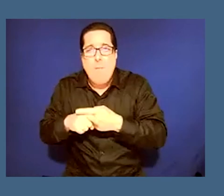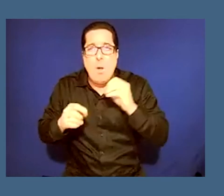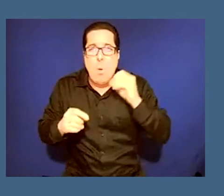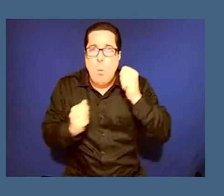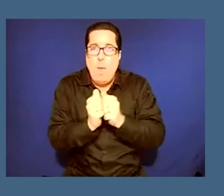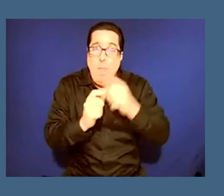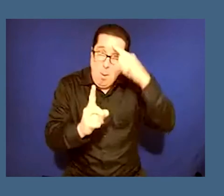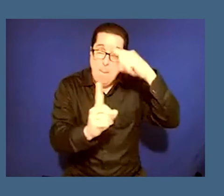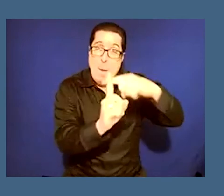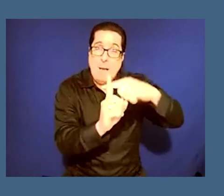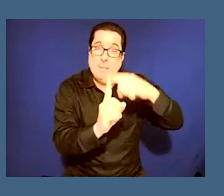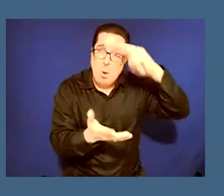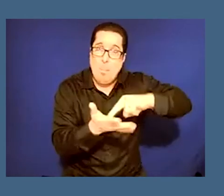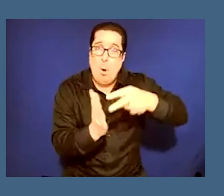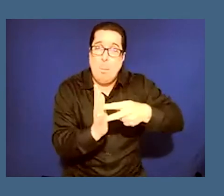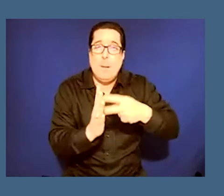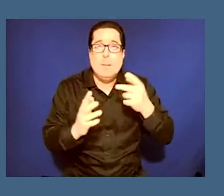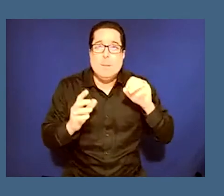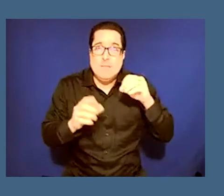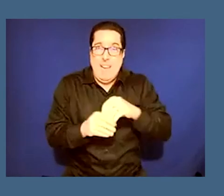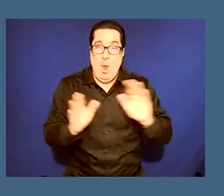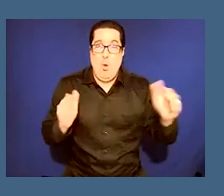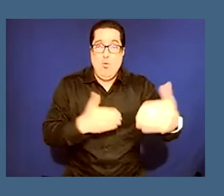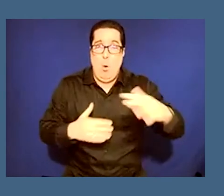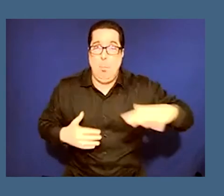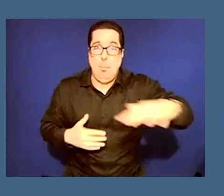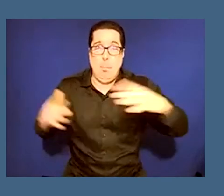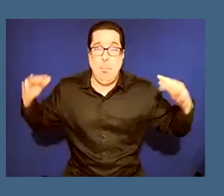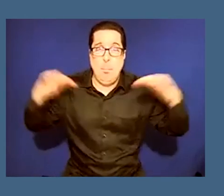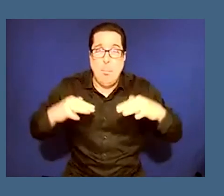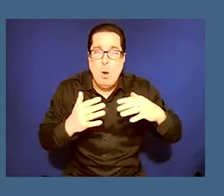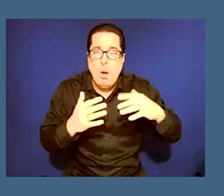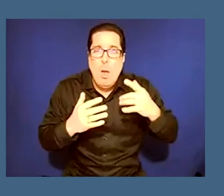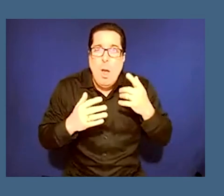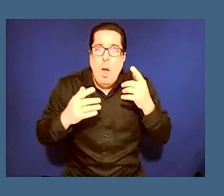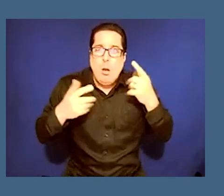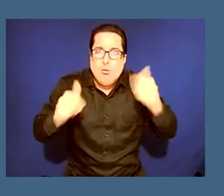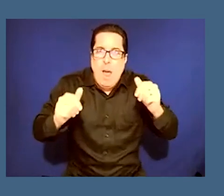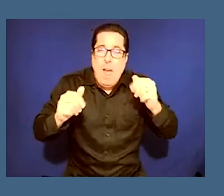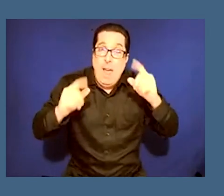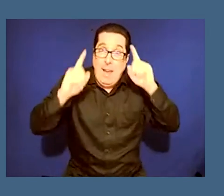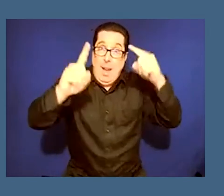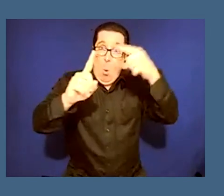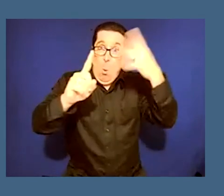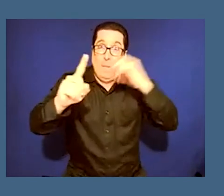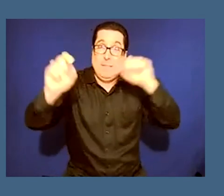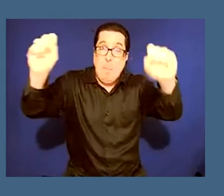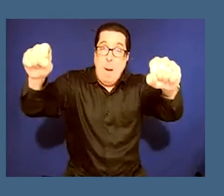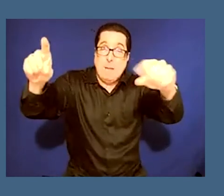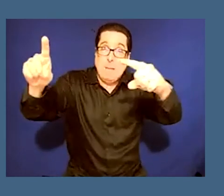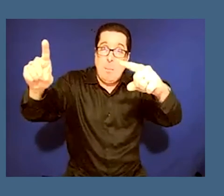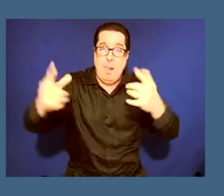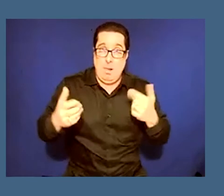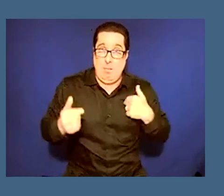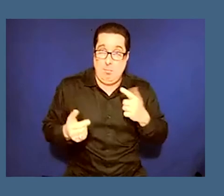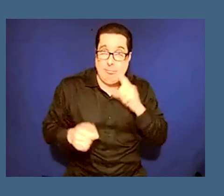of building a room of convening of convening the possibility um yeah it's interesting that